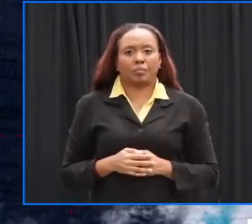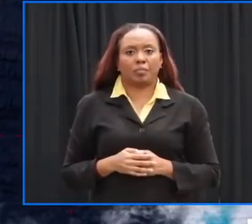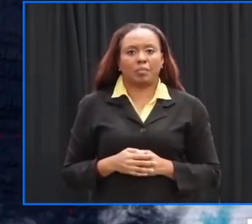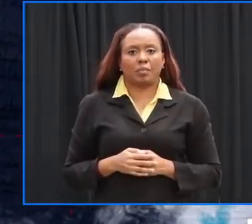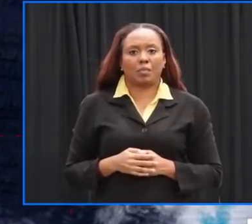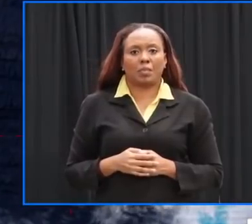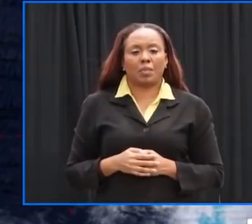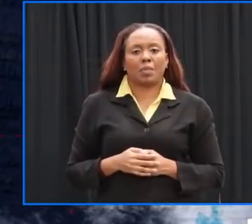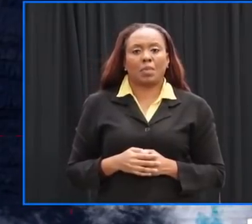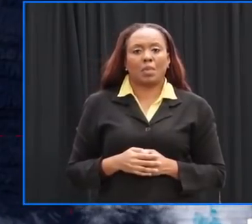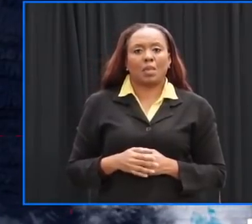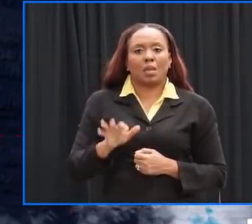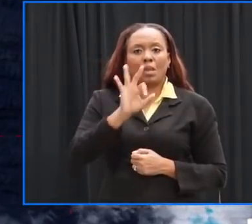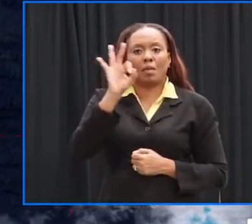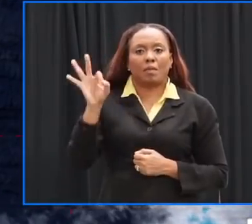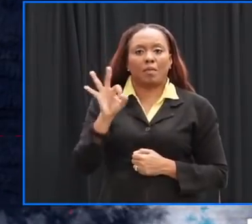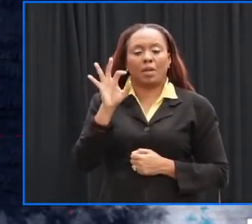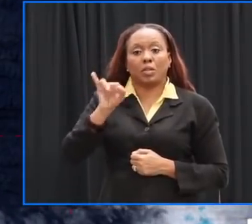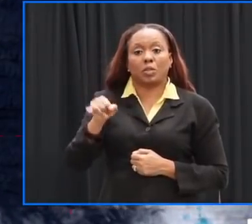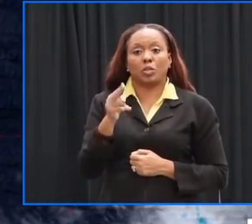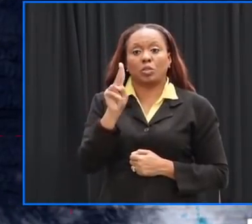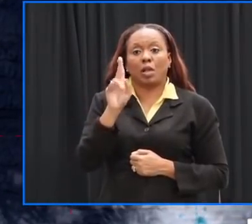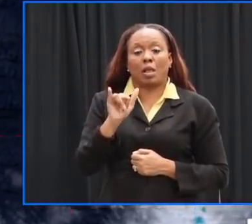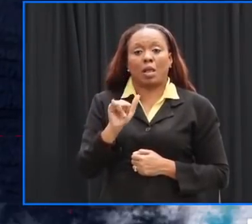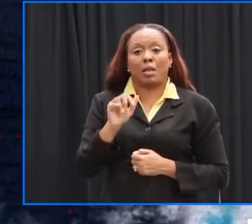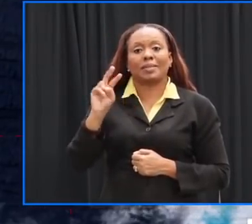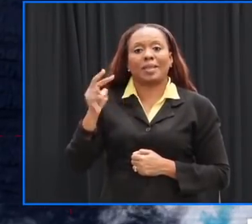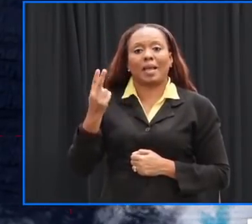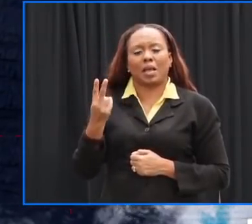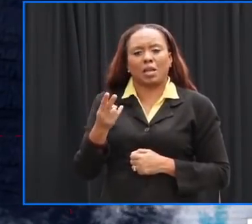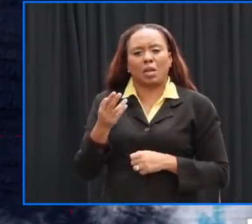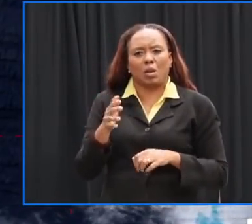the morning on Friday the 2nd of July 2021